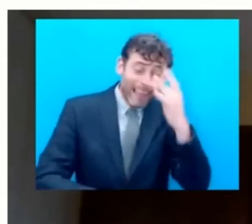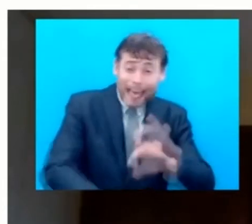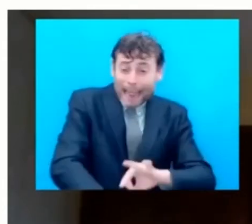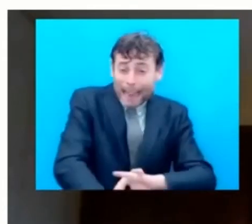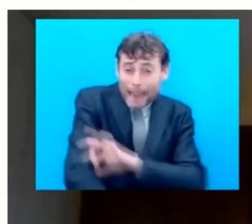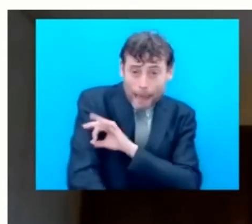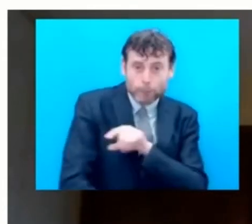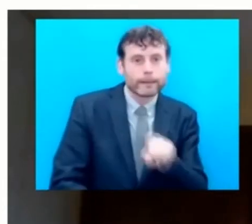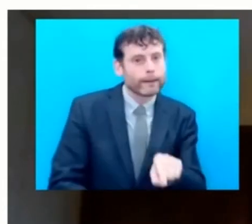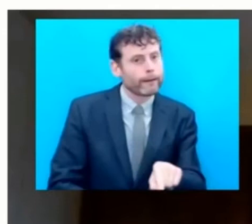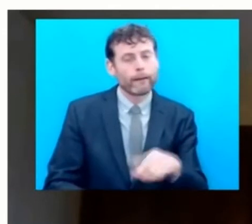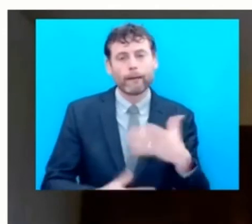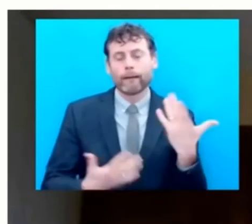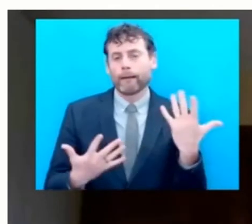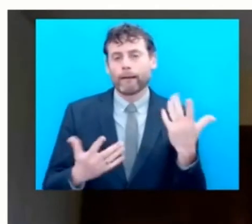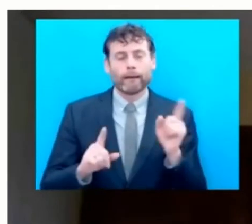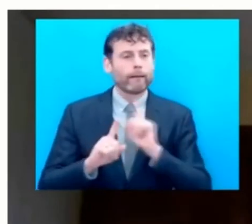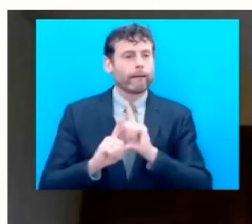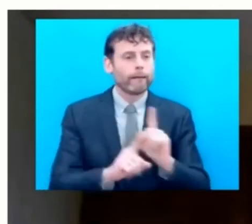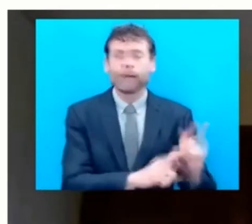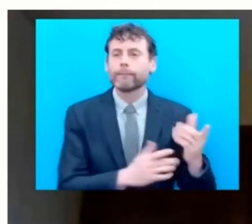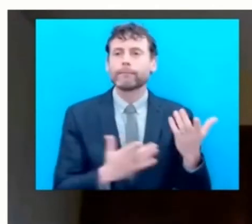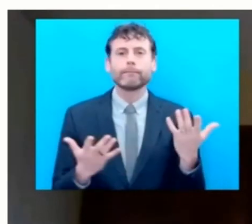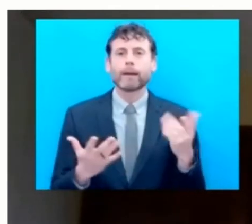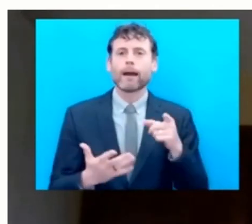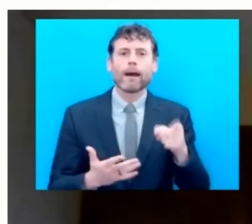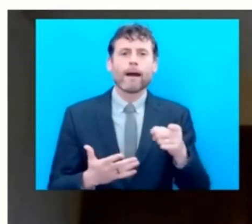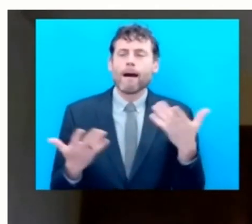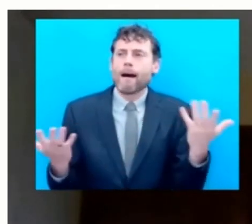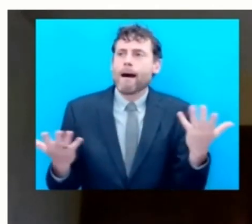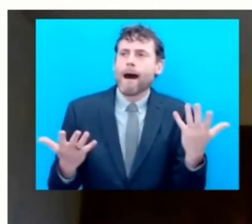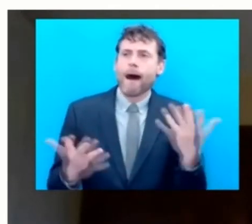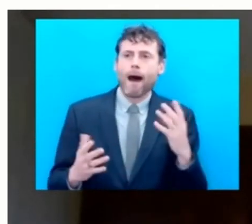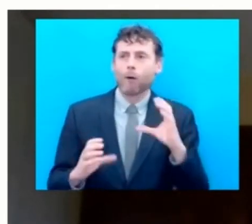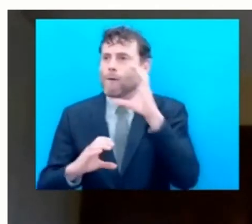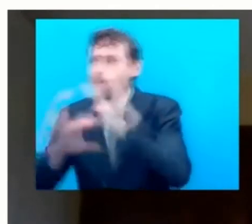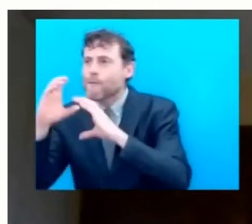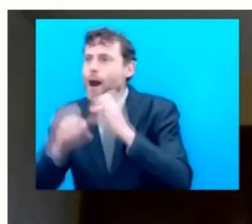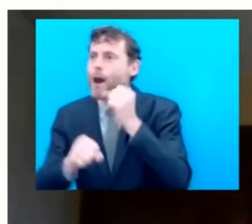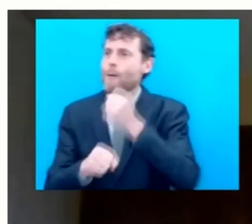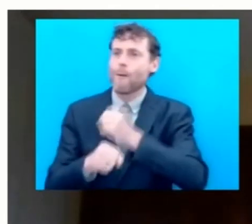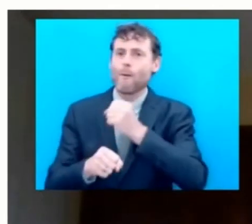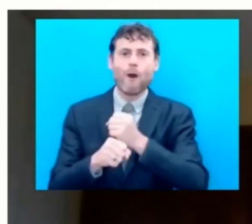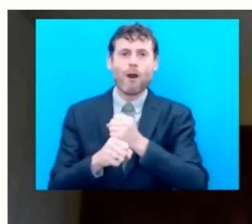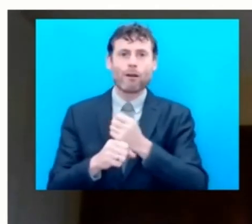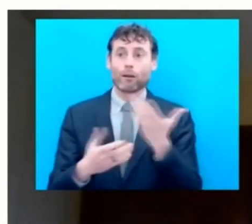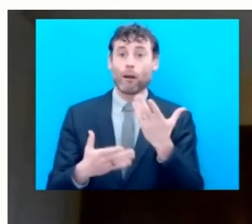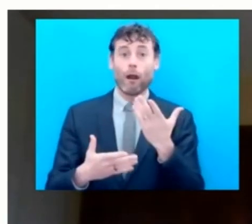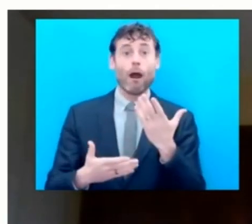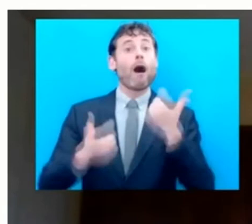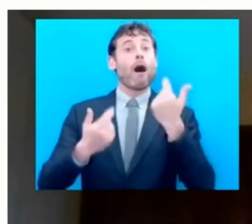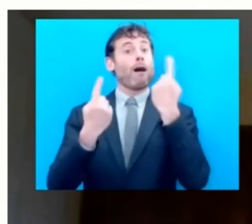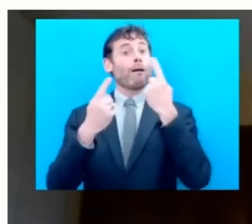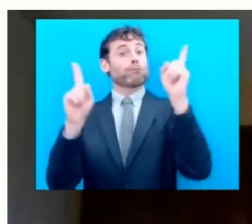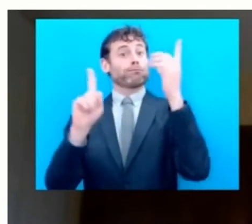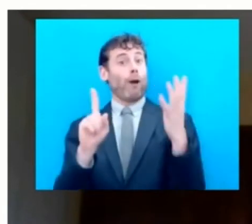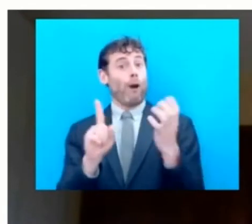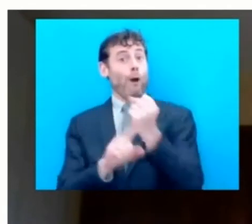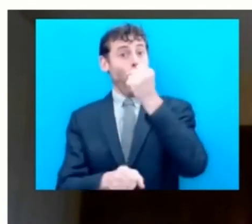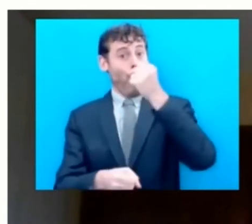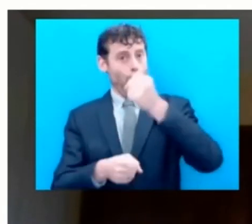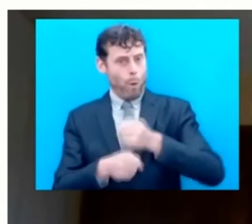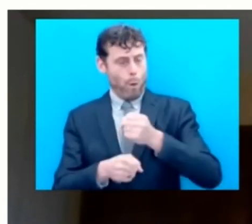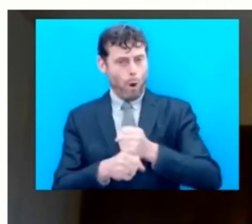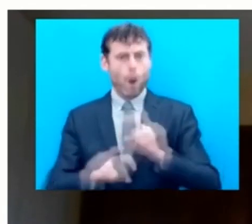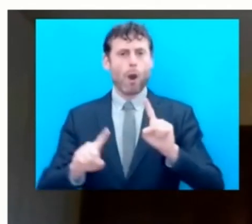barriers to freely choose their work and to enjoy rights at work such as the more